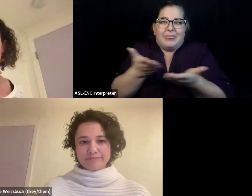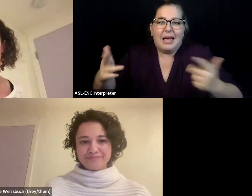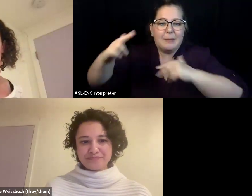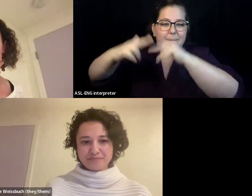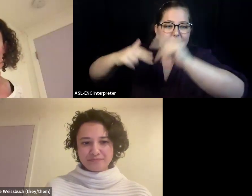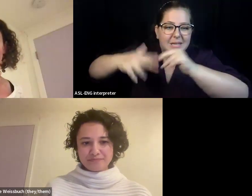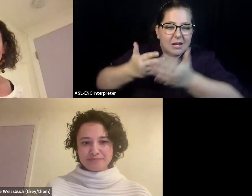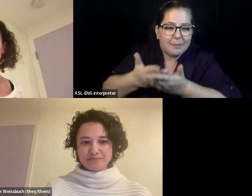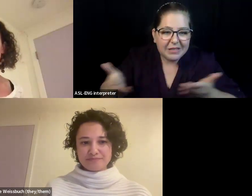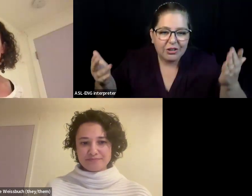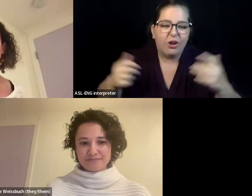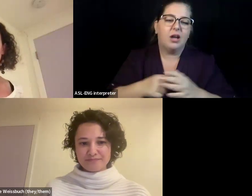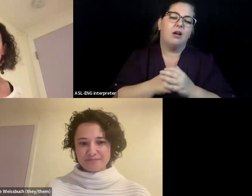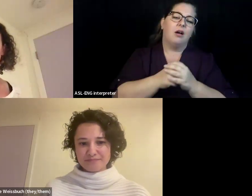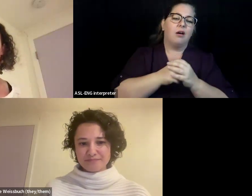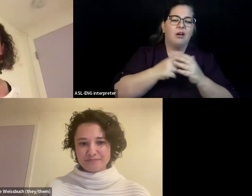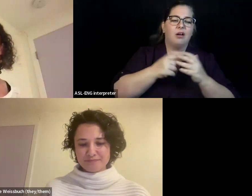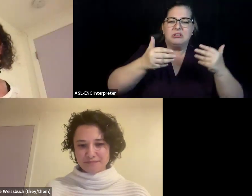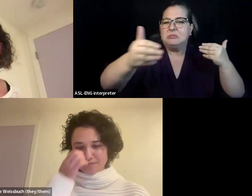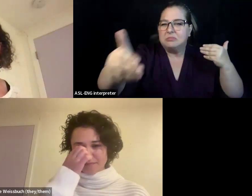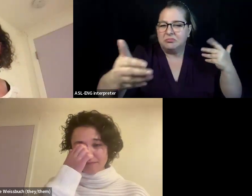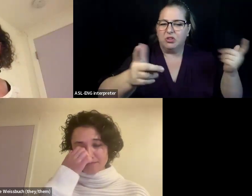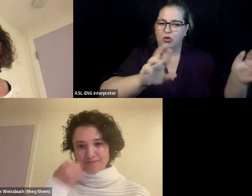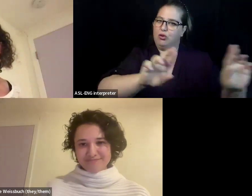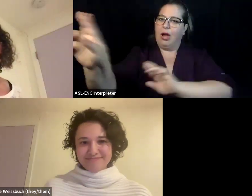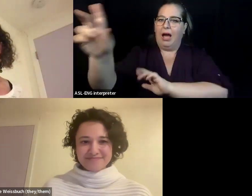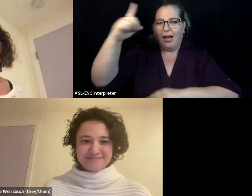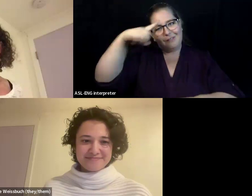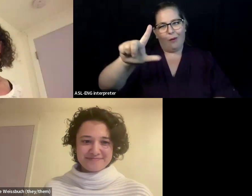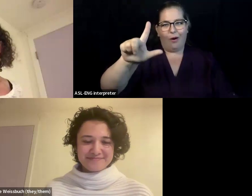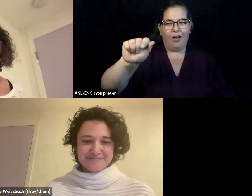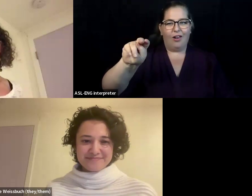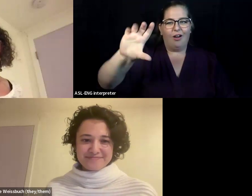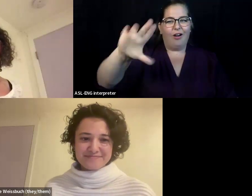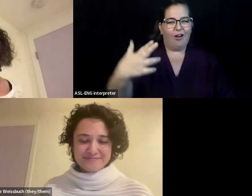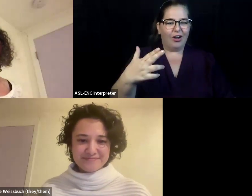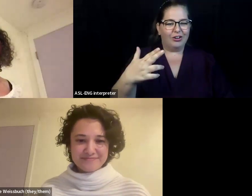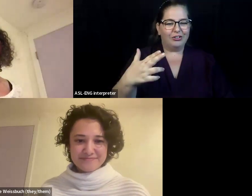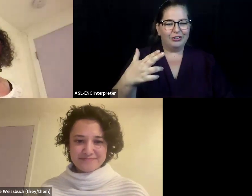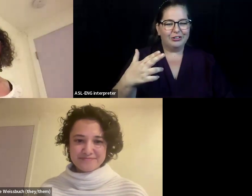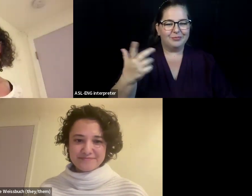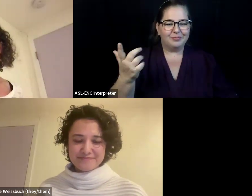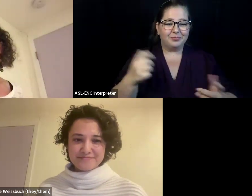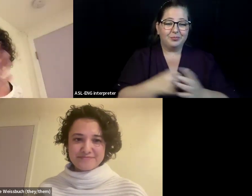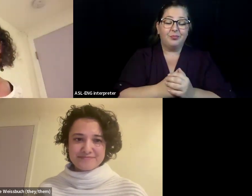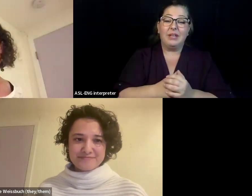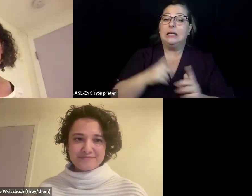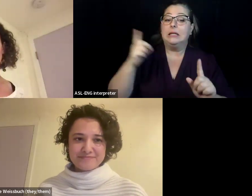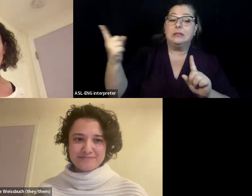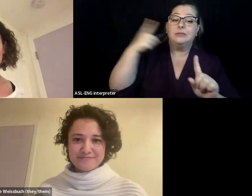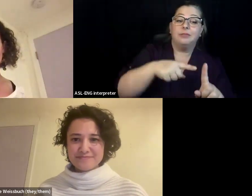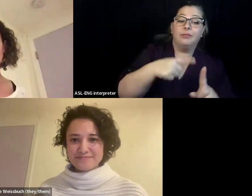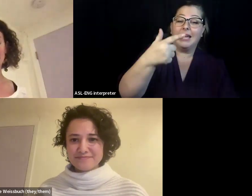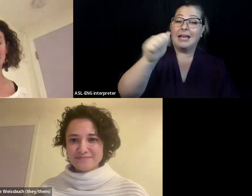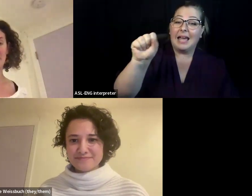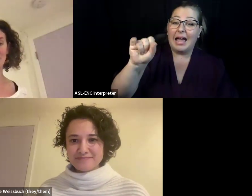off gassing time. The one other thing I would add is just how, uh, what you're articulating is also so crucial to why we're